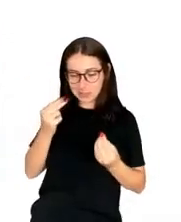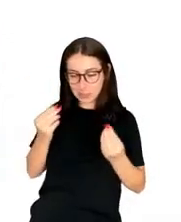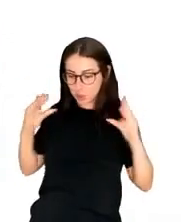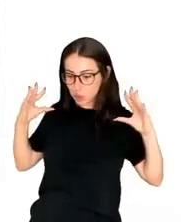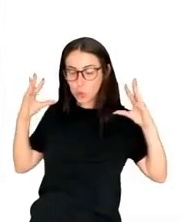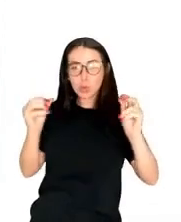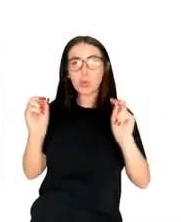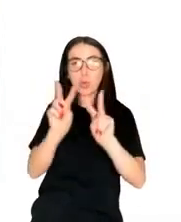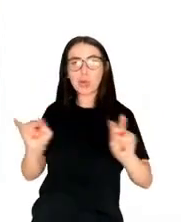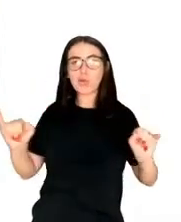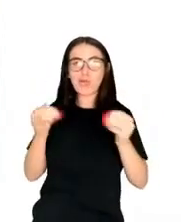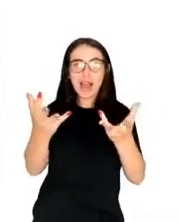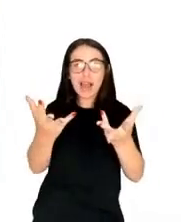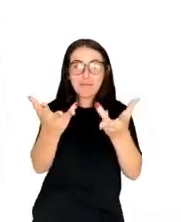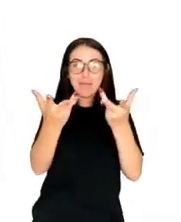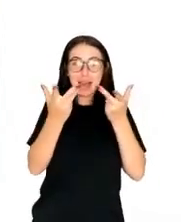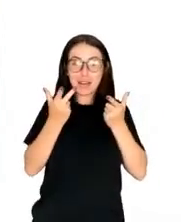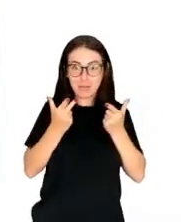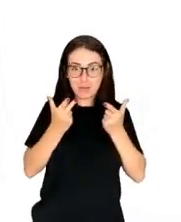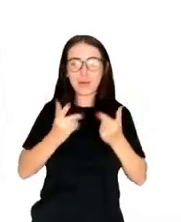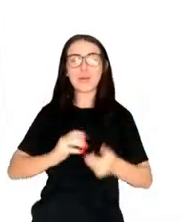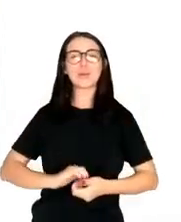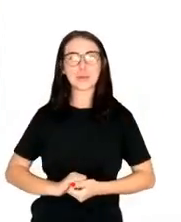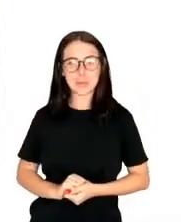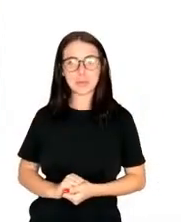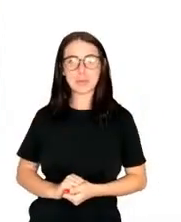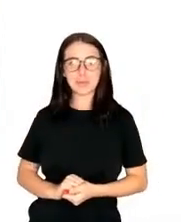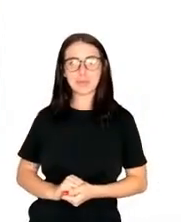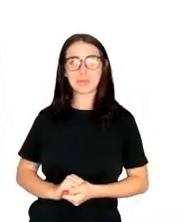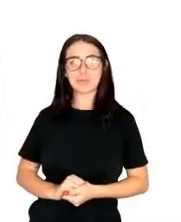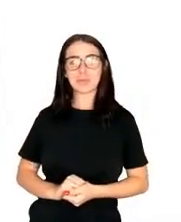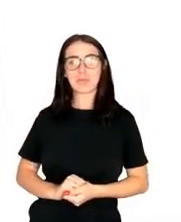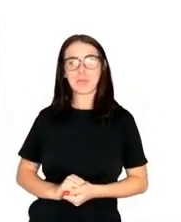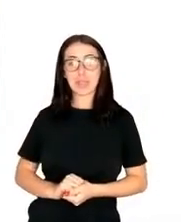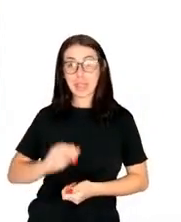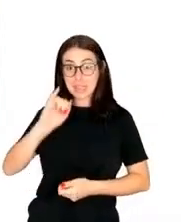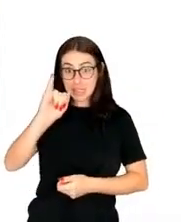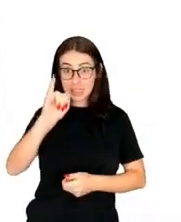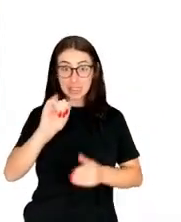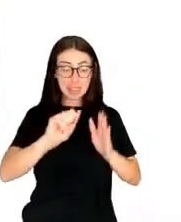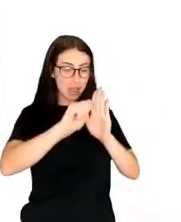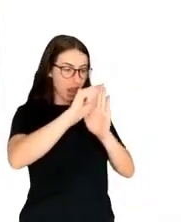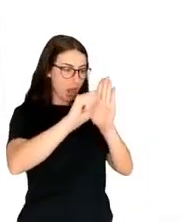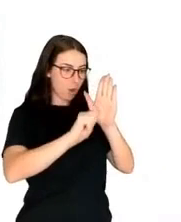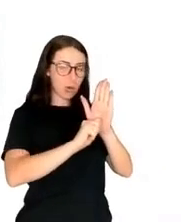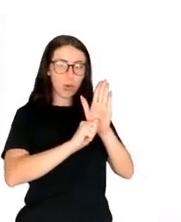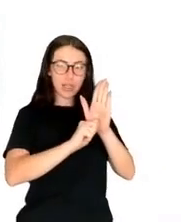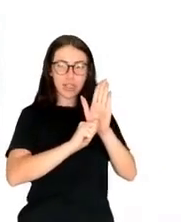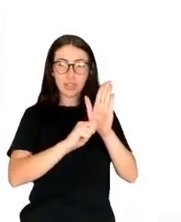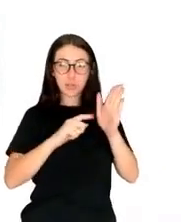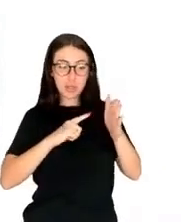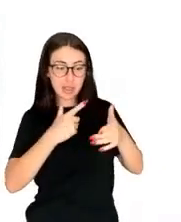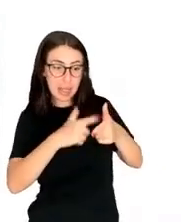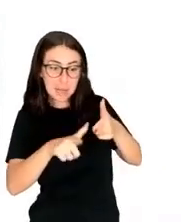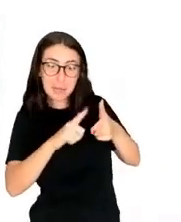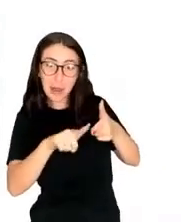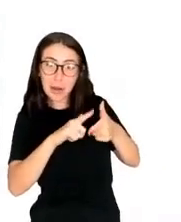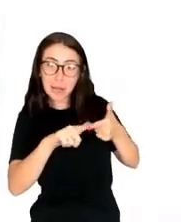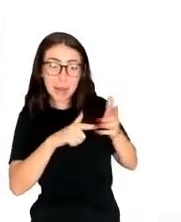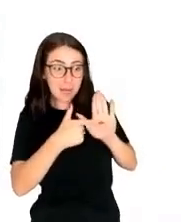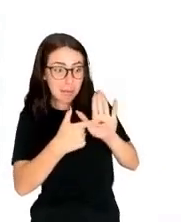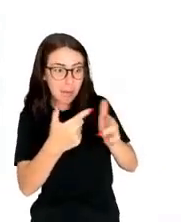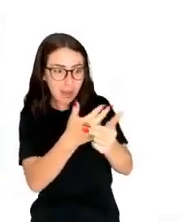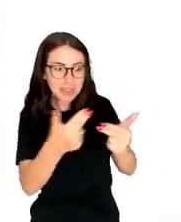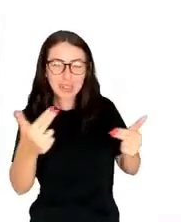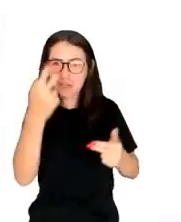a few times, showing users things they're not interested in, they start to lose confidence in the product and you lose